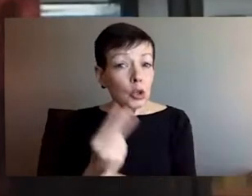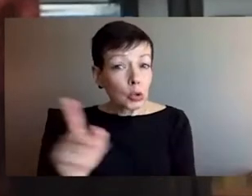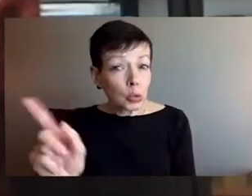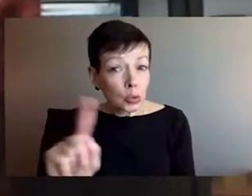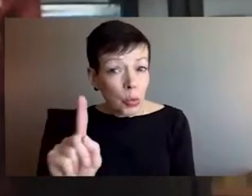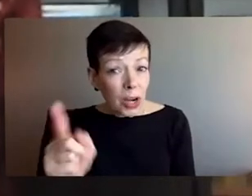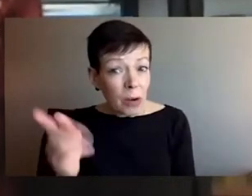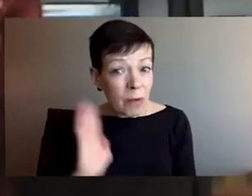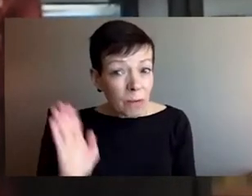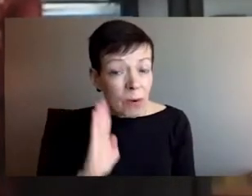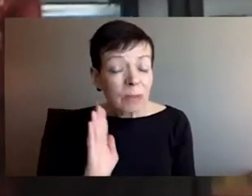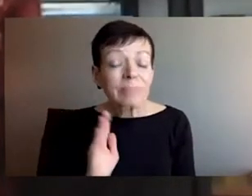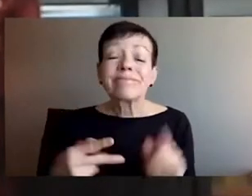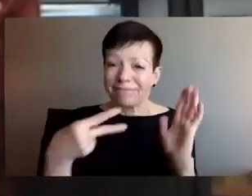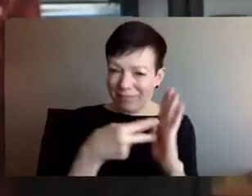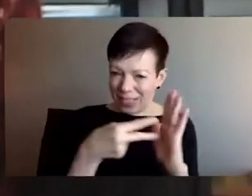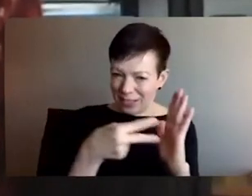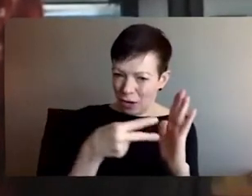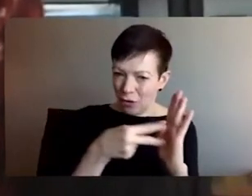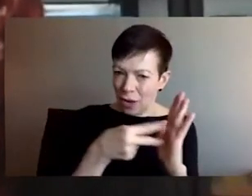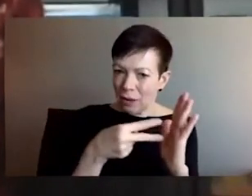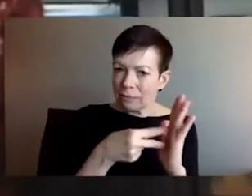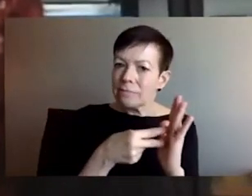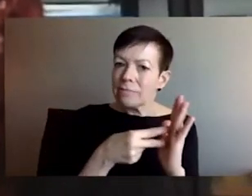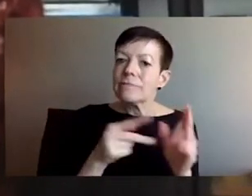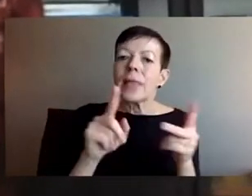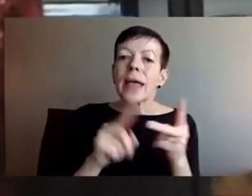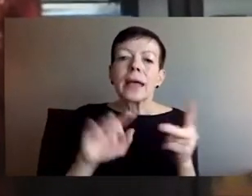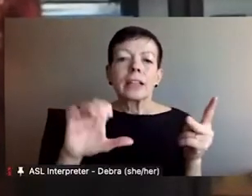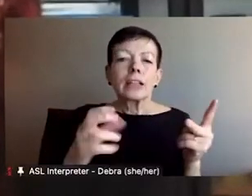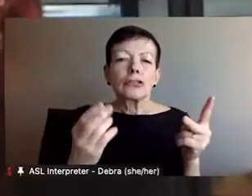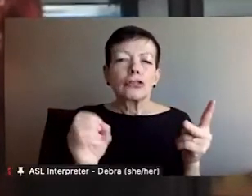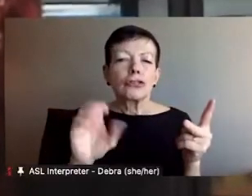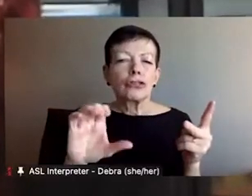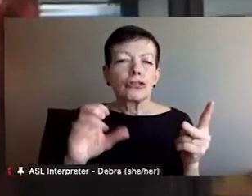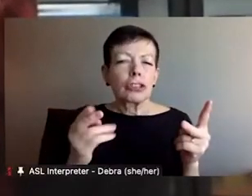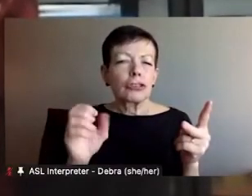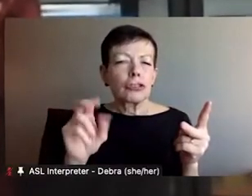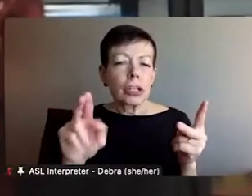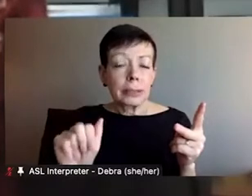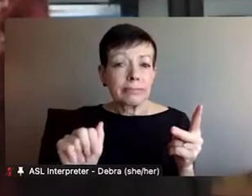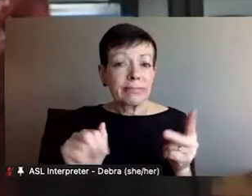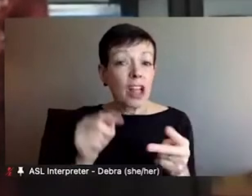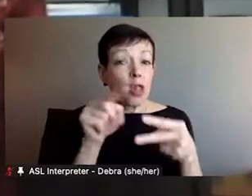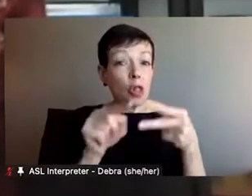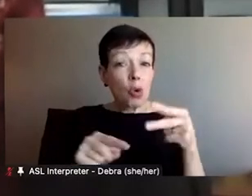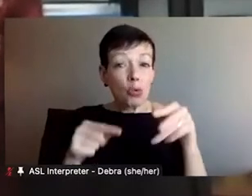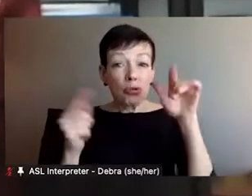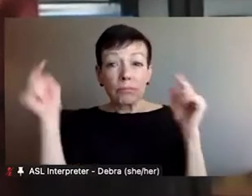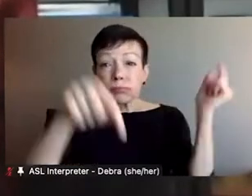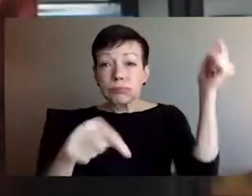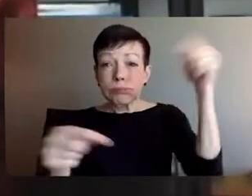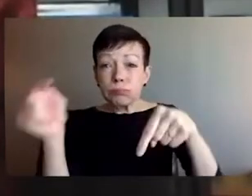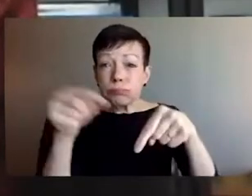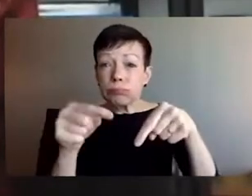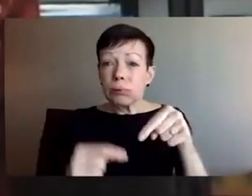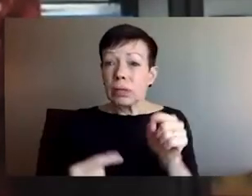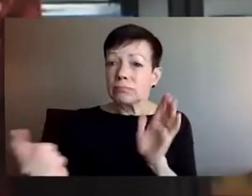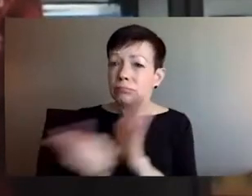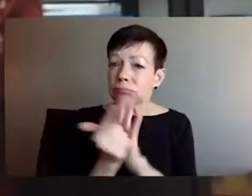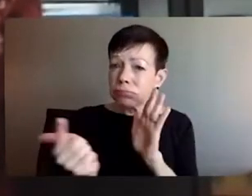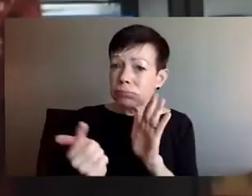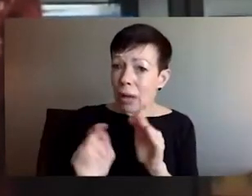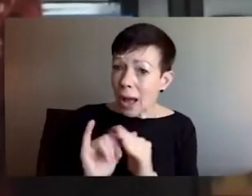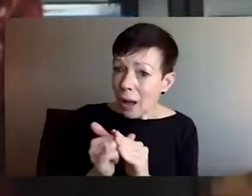The types of weapons that are being used in Ukraine by the Russian Federation are types of